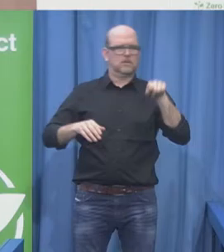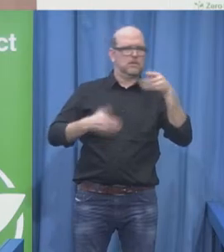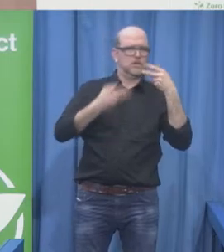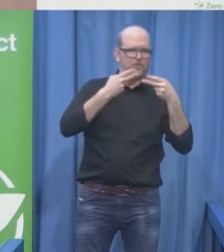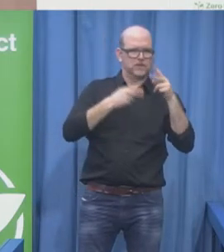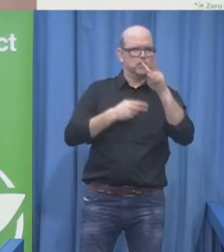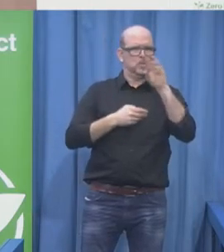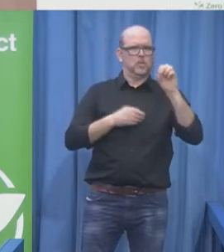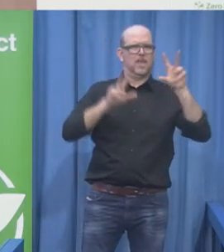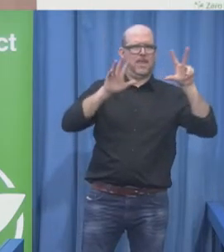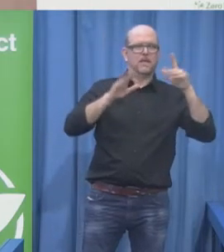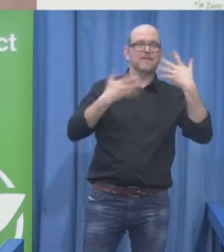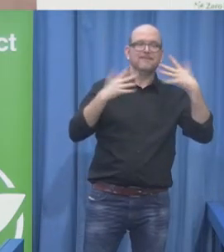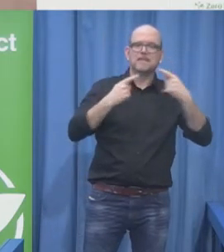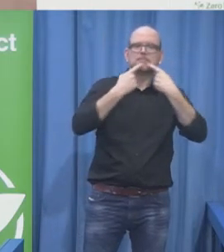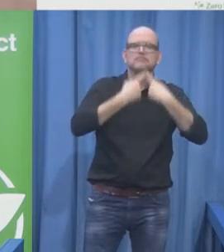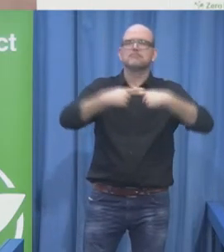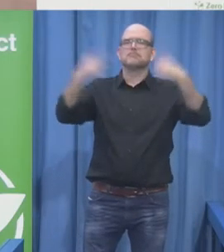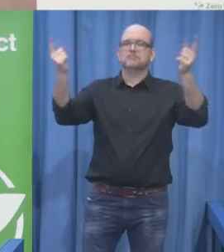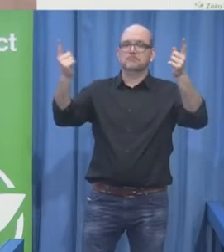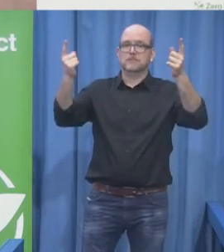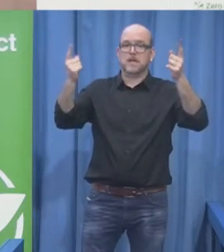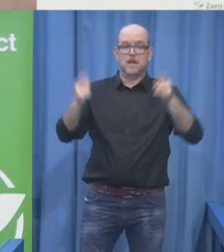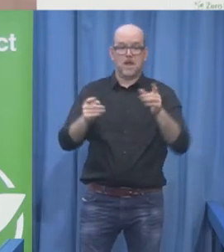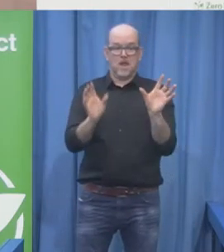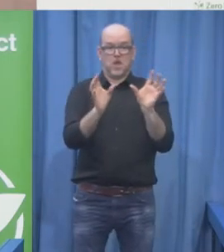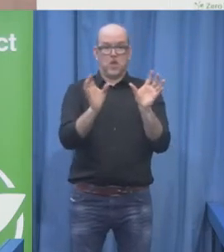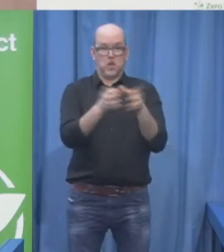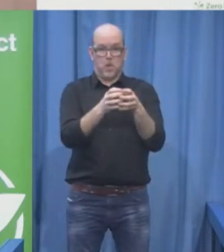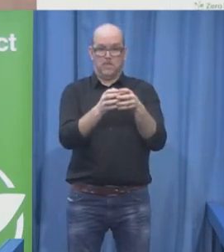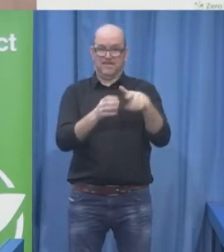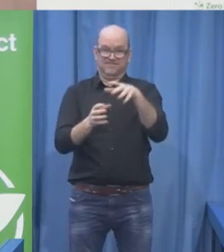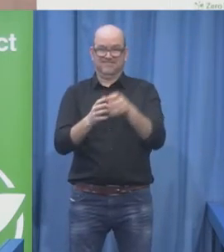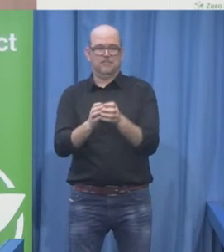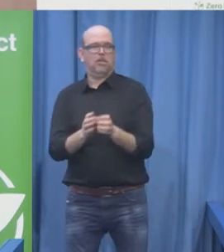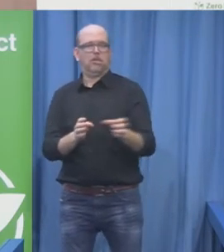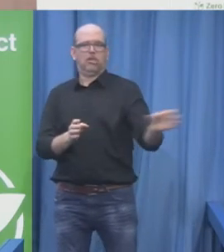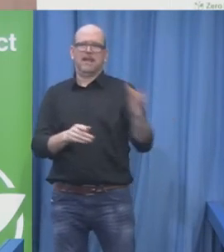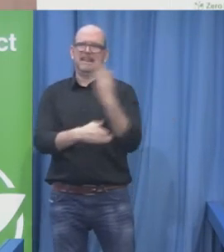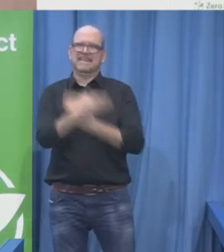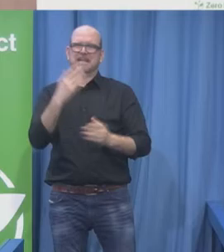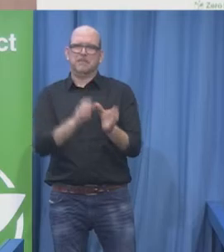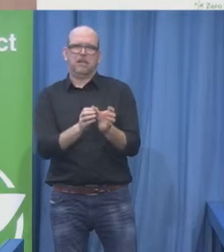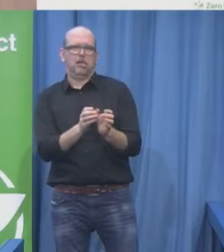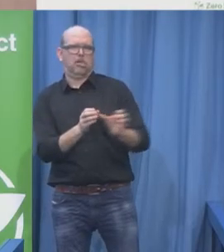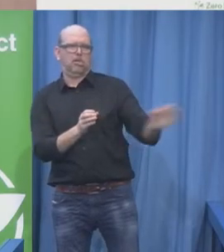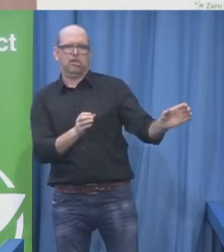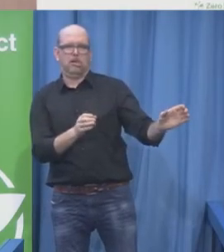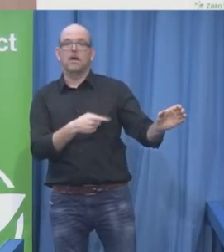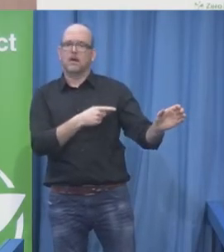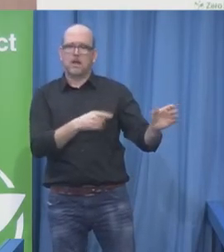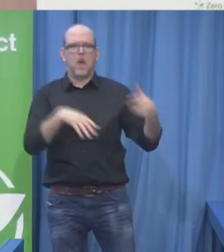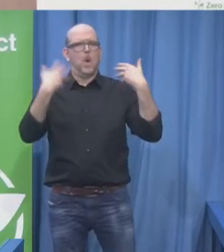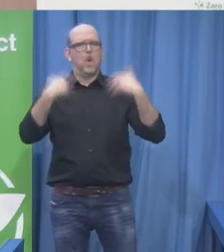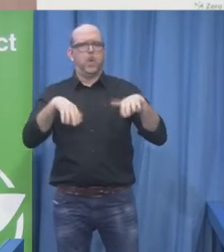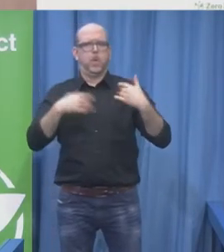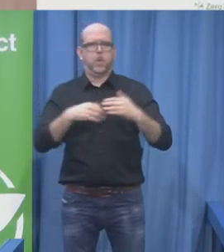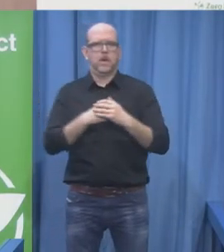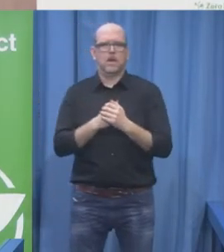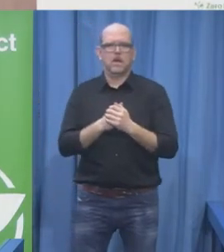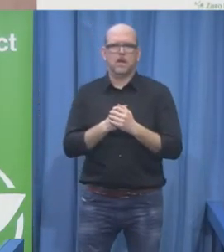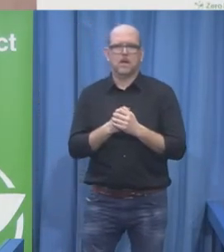a total estimated loss of $891 million